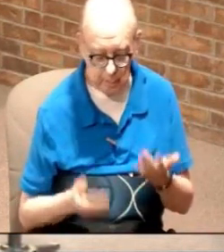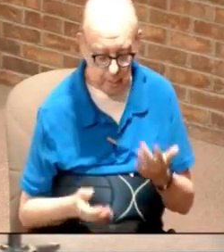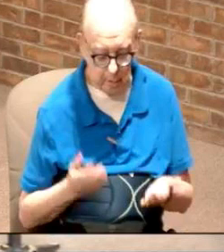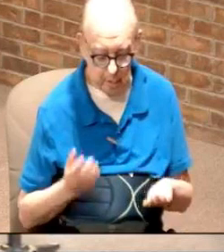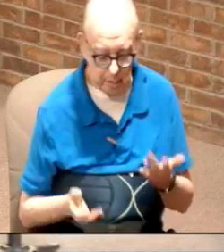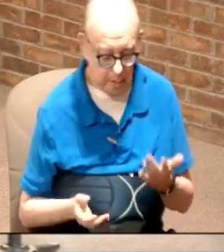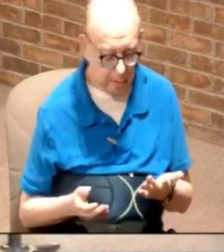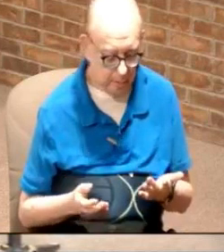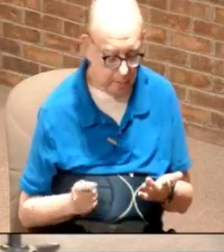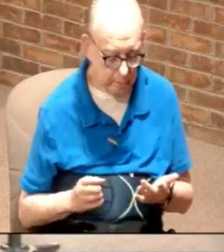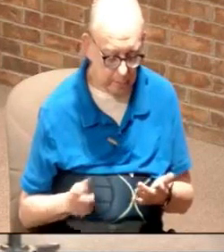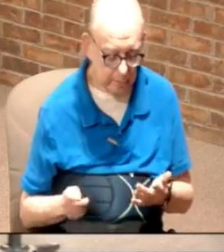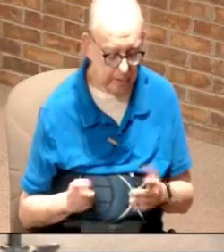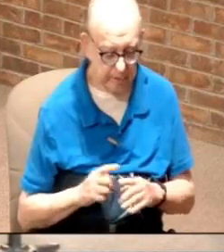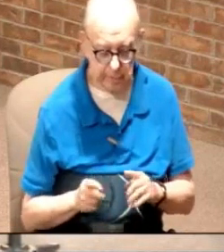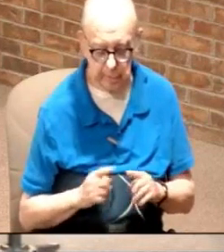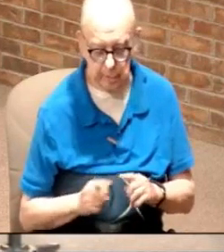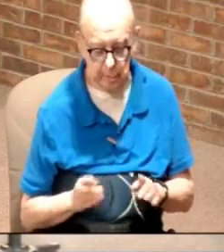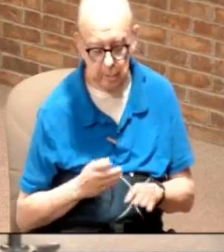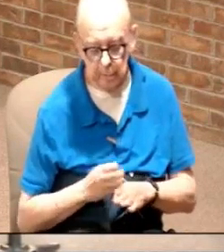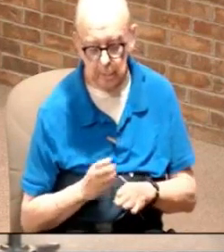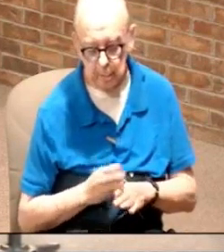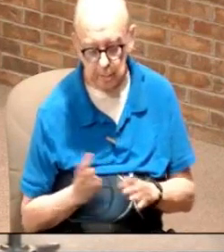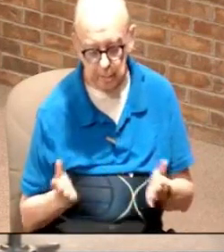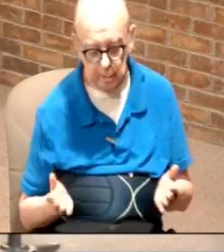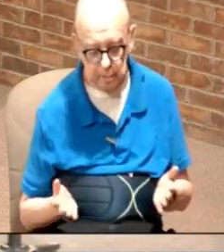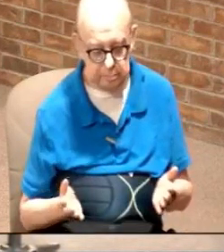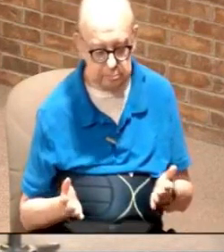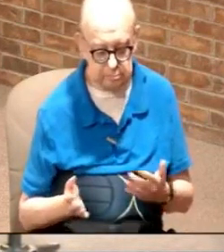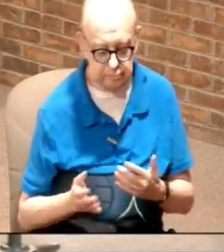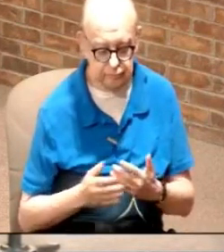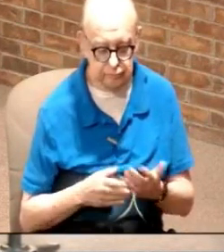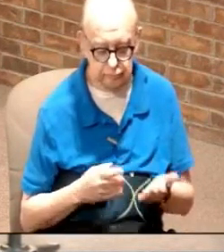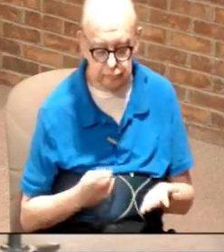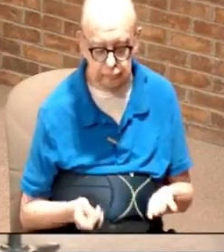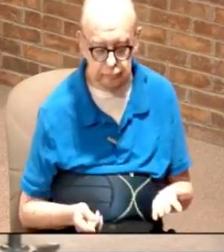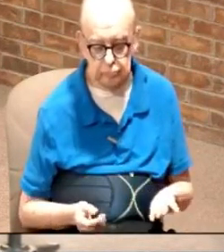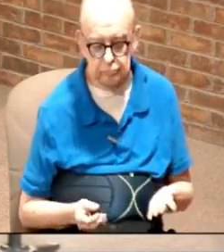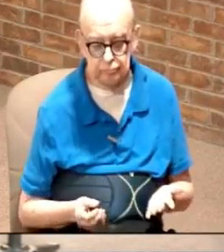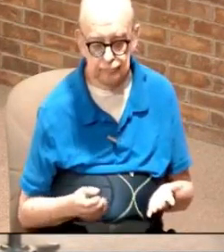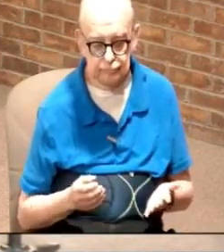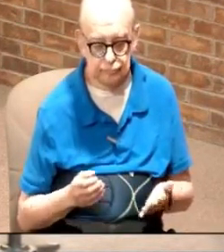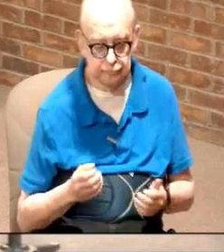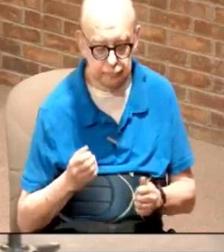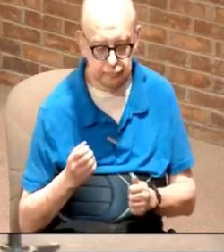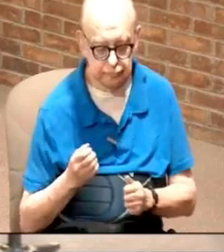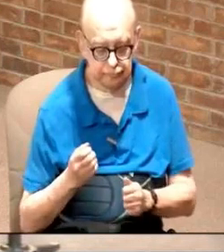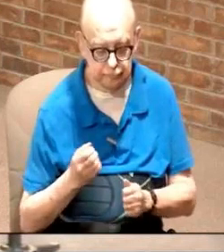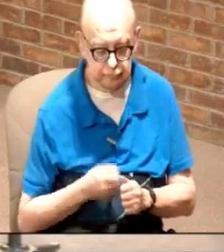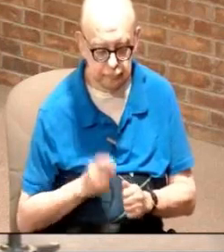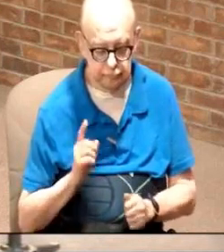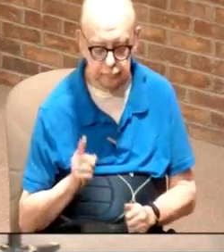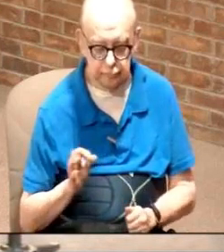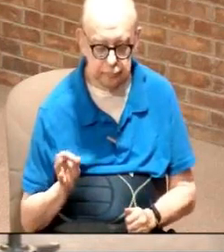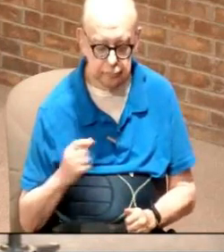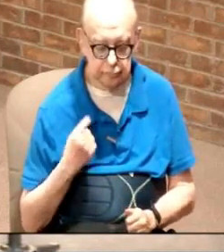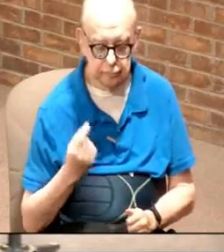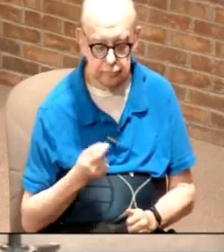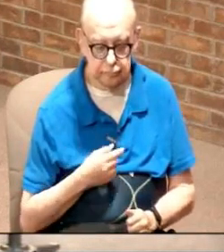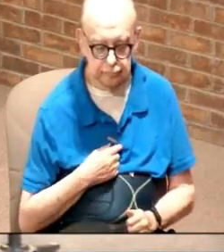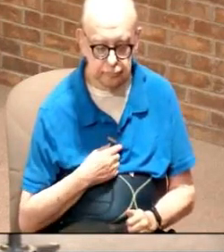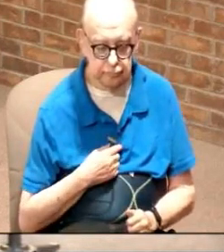driver a banker an investor homemaker teacher or whatever it is so every one of us